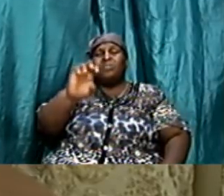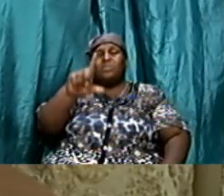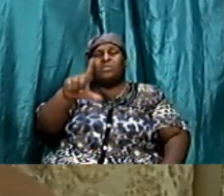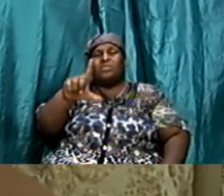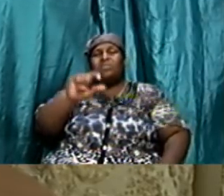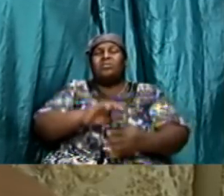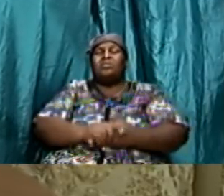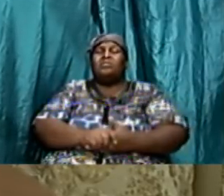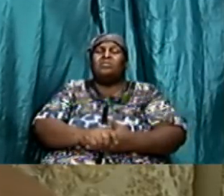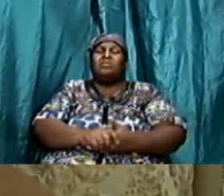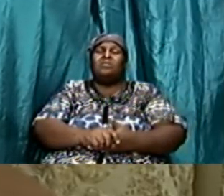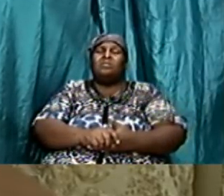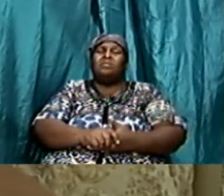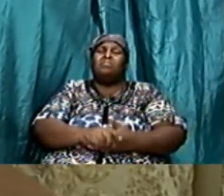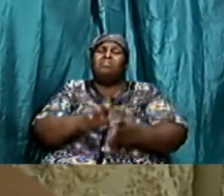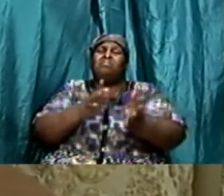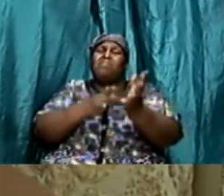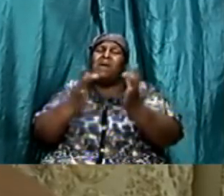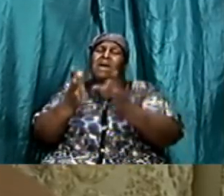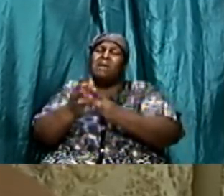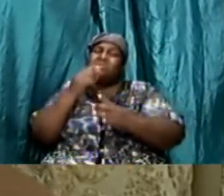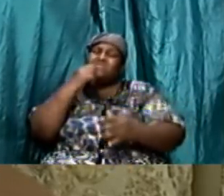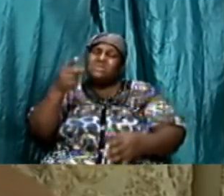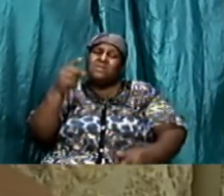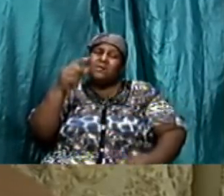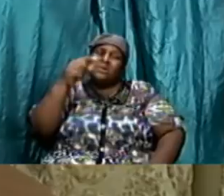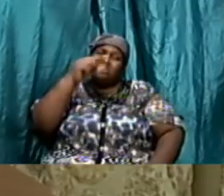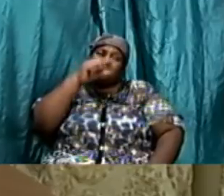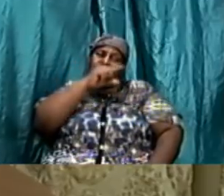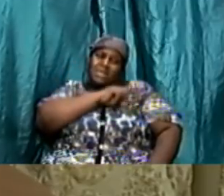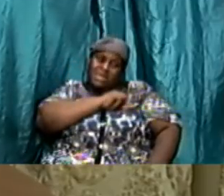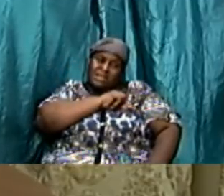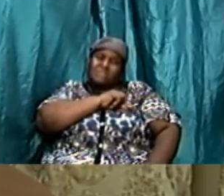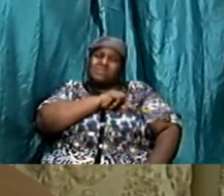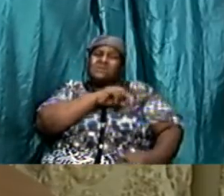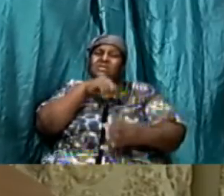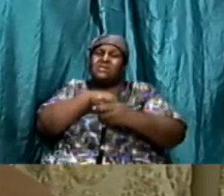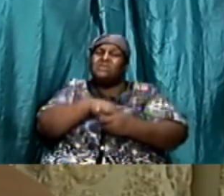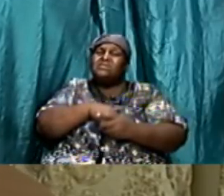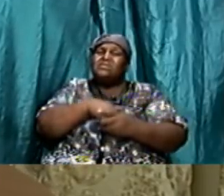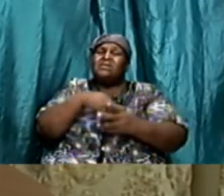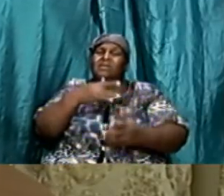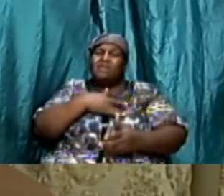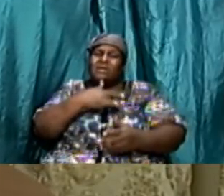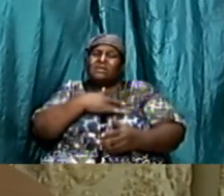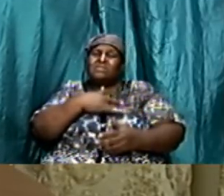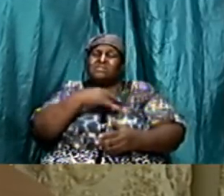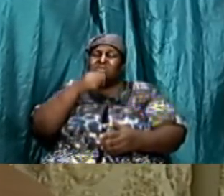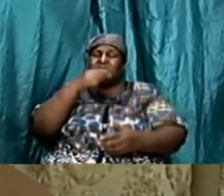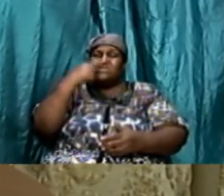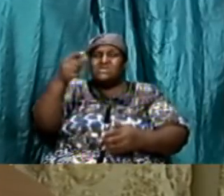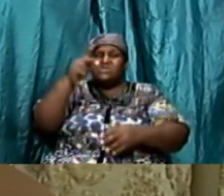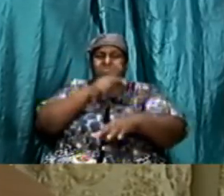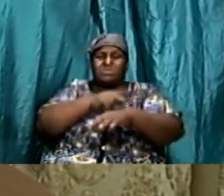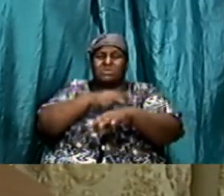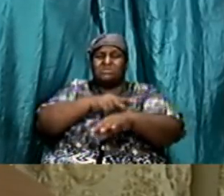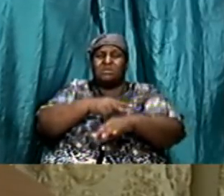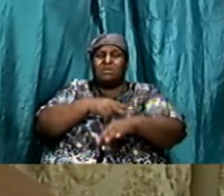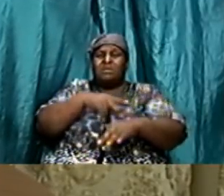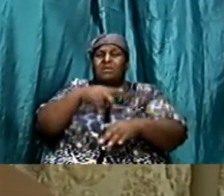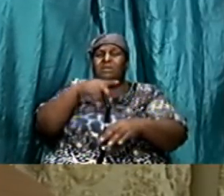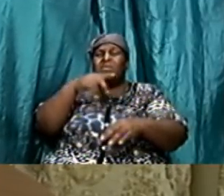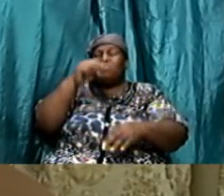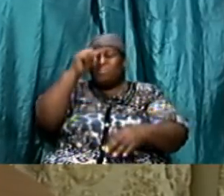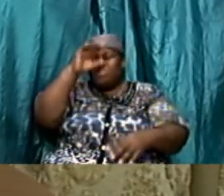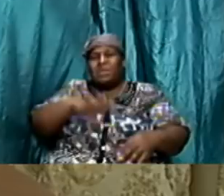and the Bible said they were preaching their hearts and they said unto Peter and the rest of the apostles men and brethren what shall we do I can't leave without telling you